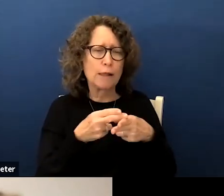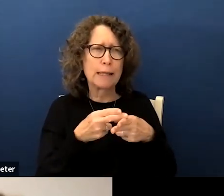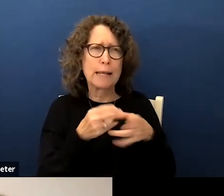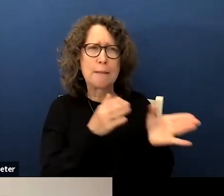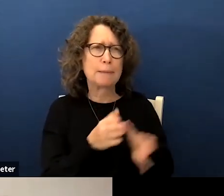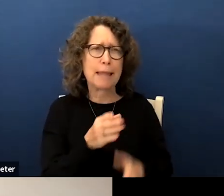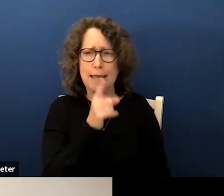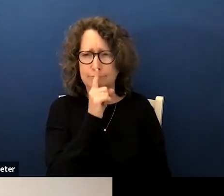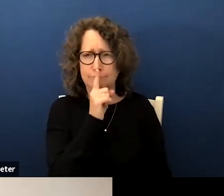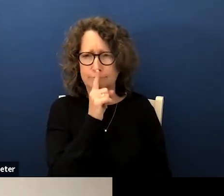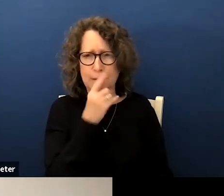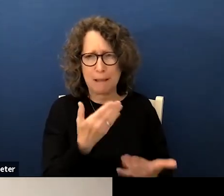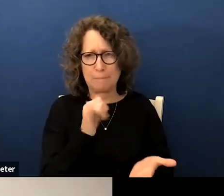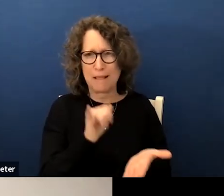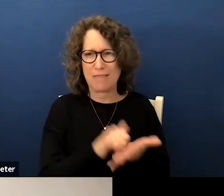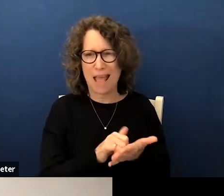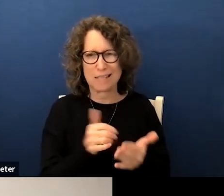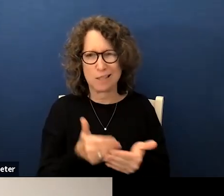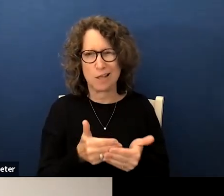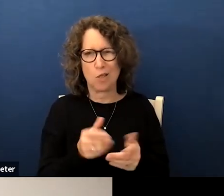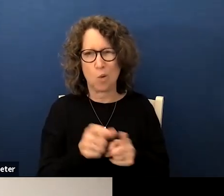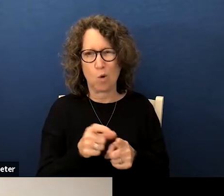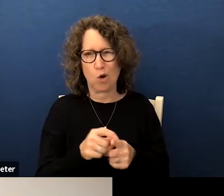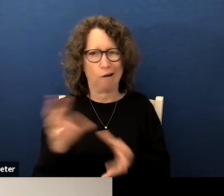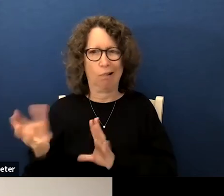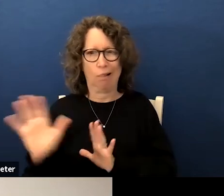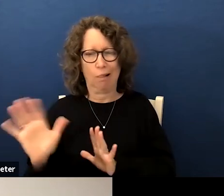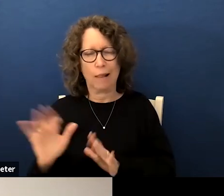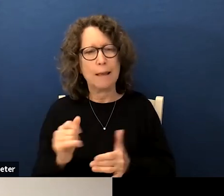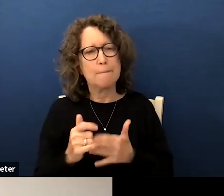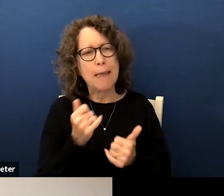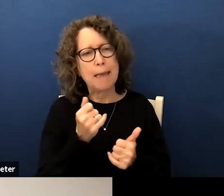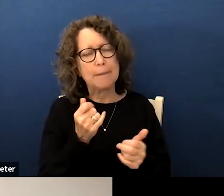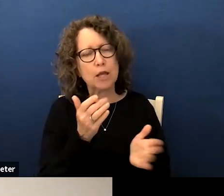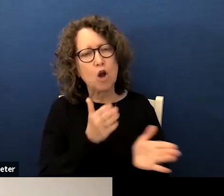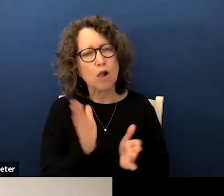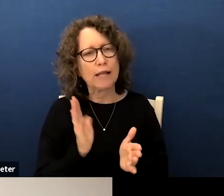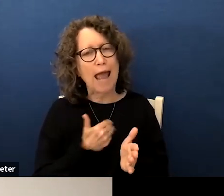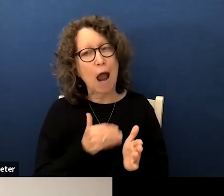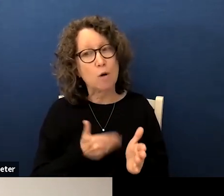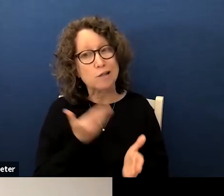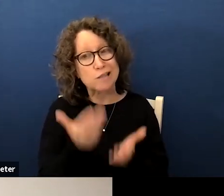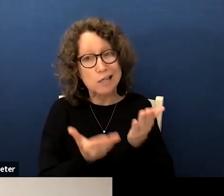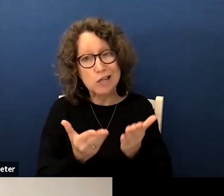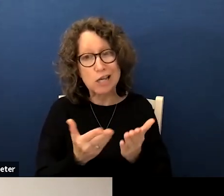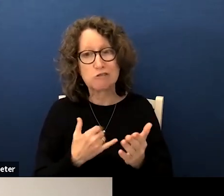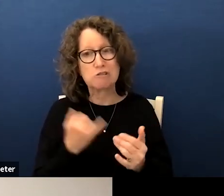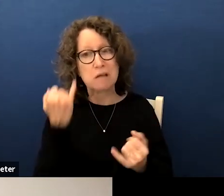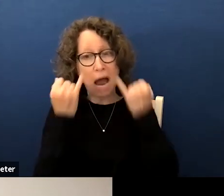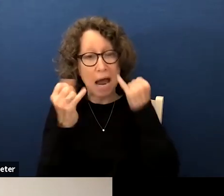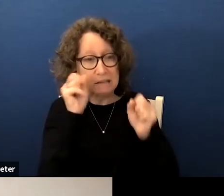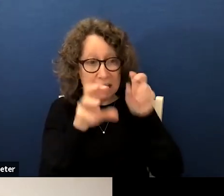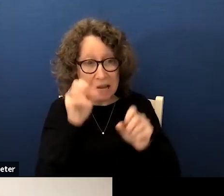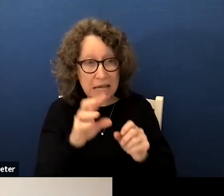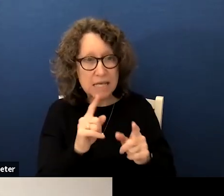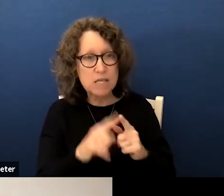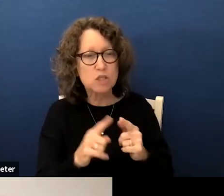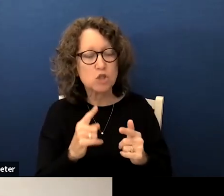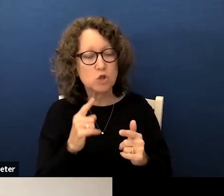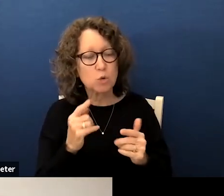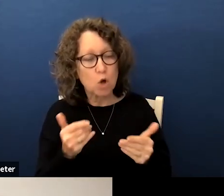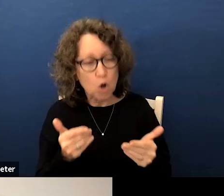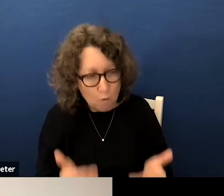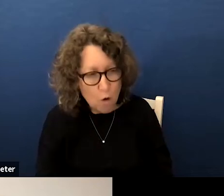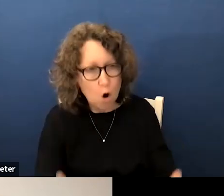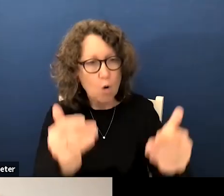maybe that is the premature word maybe calling it our suggestions our ideas in moving forward